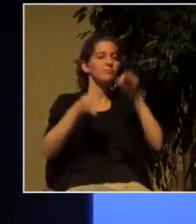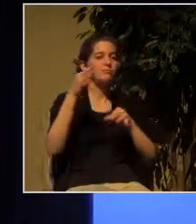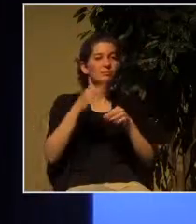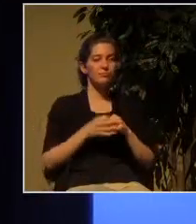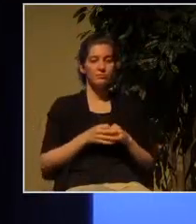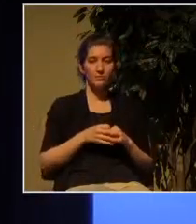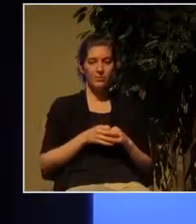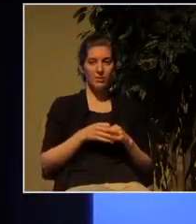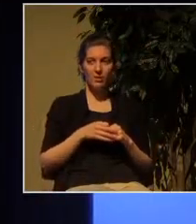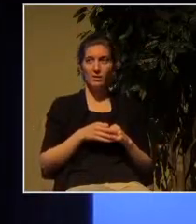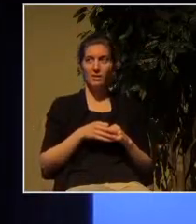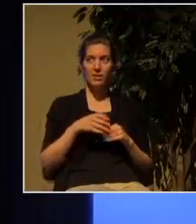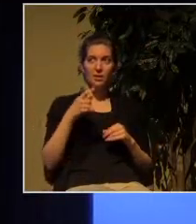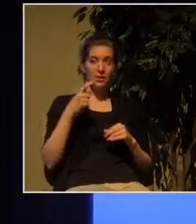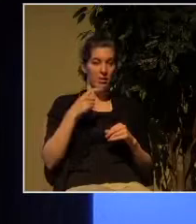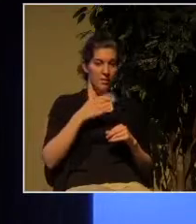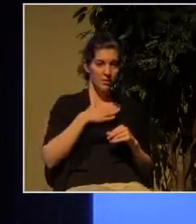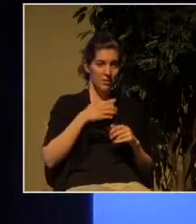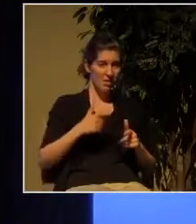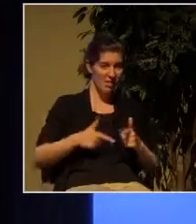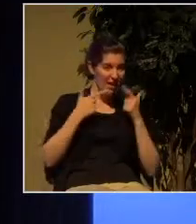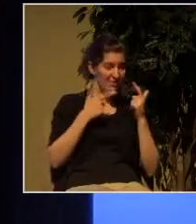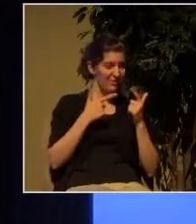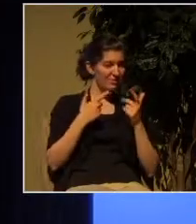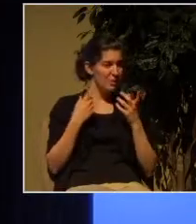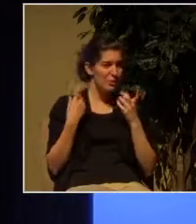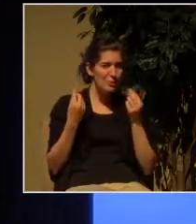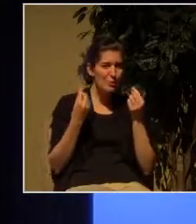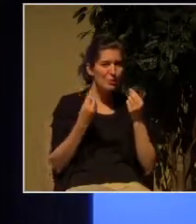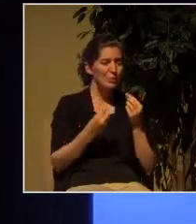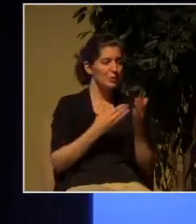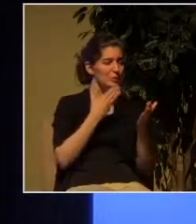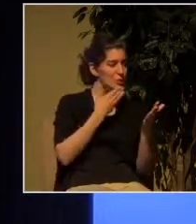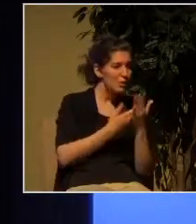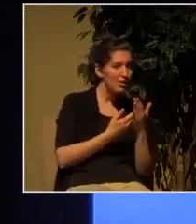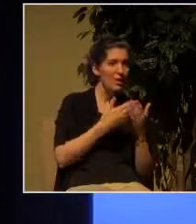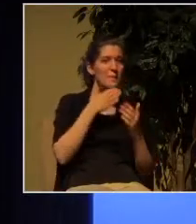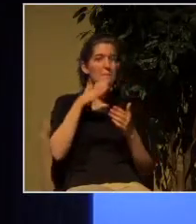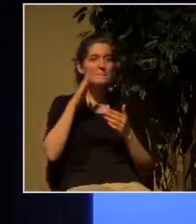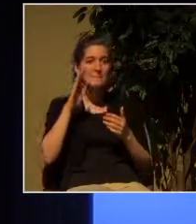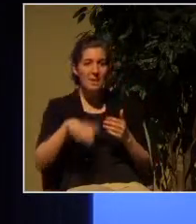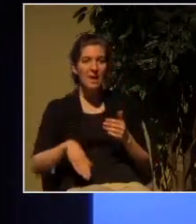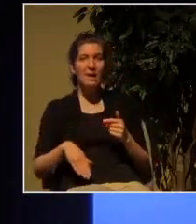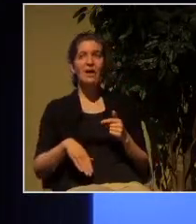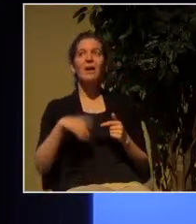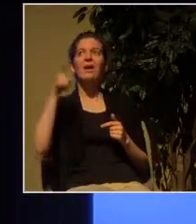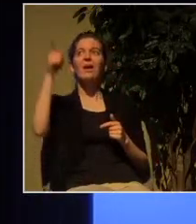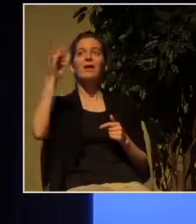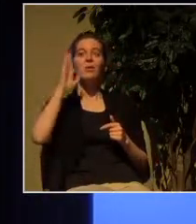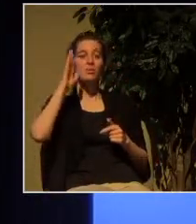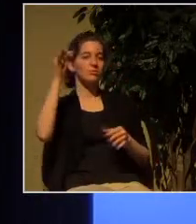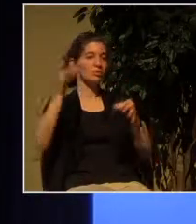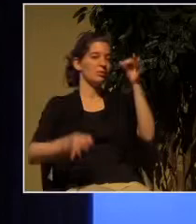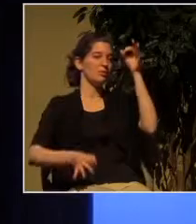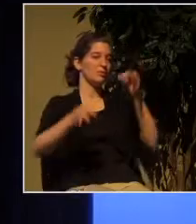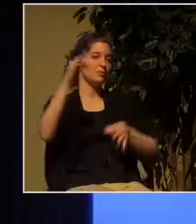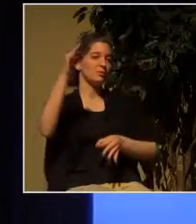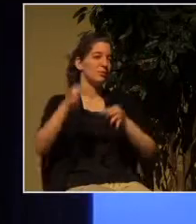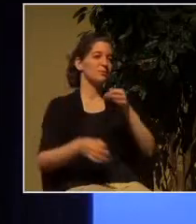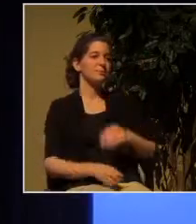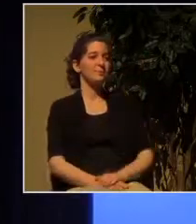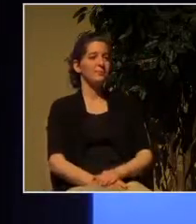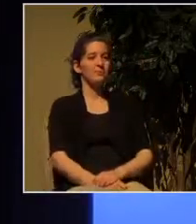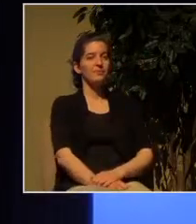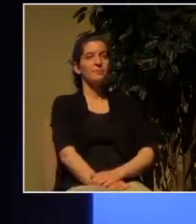to him for the things done while in the body whether